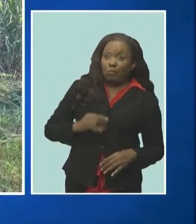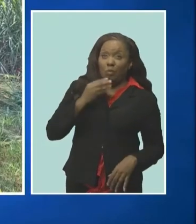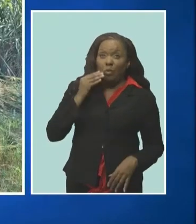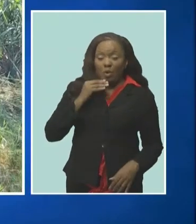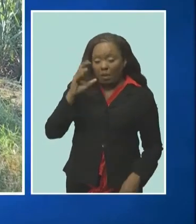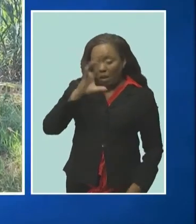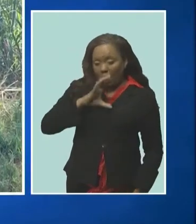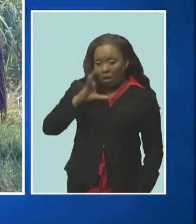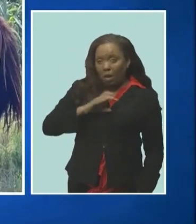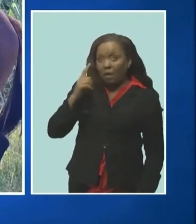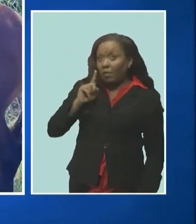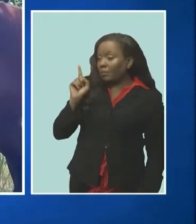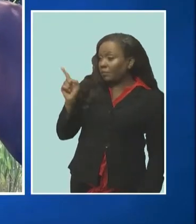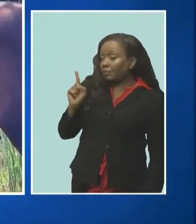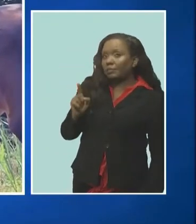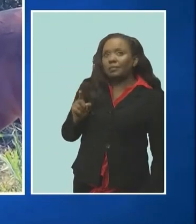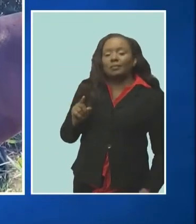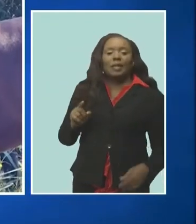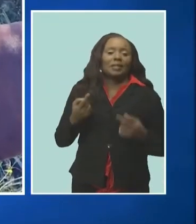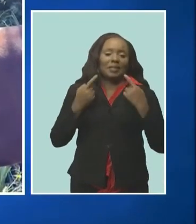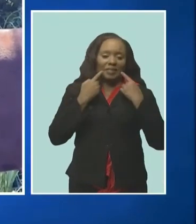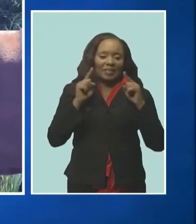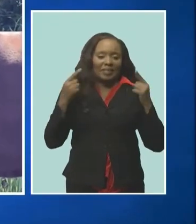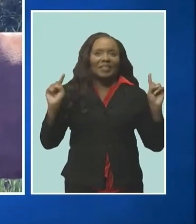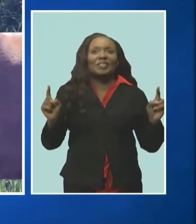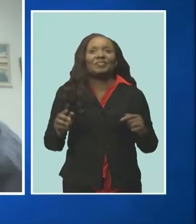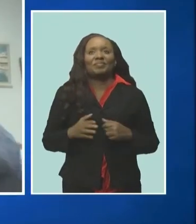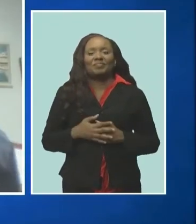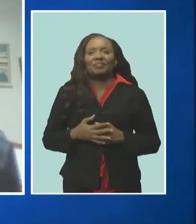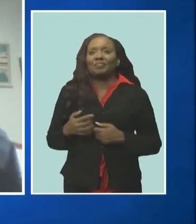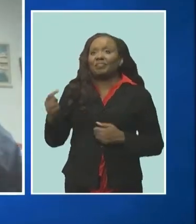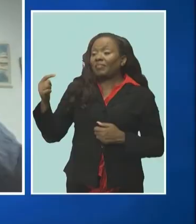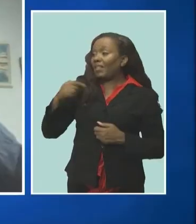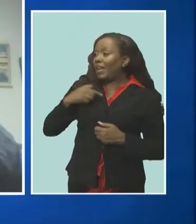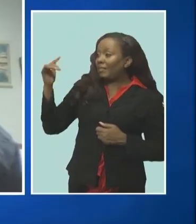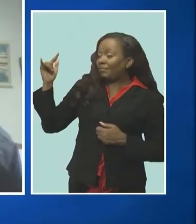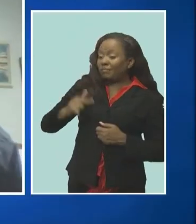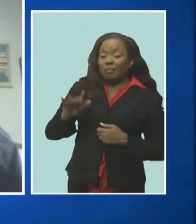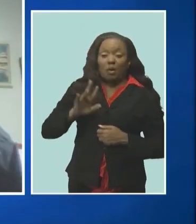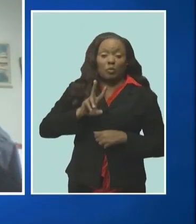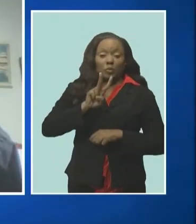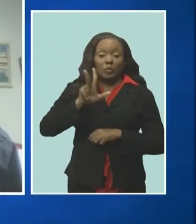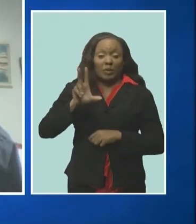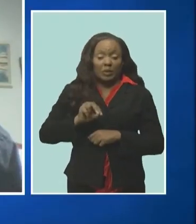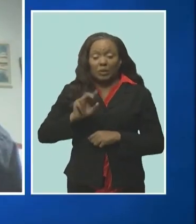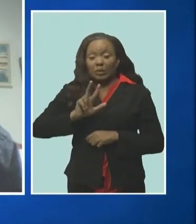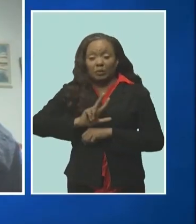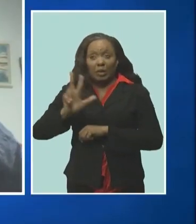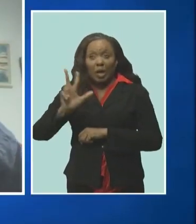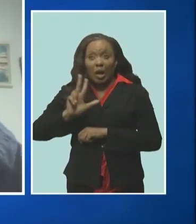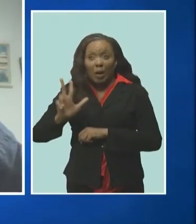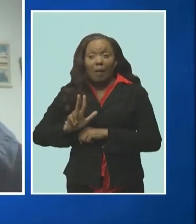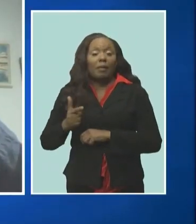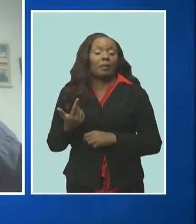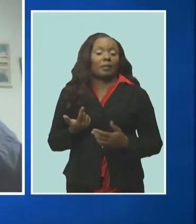yearling but it was successful i probably landed around three o'clock 2 33 o'clock and i was able to um with the